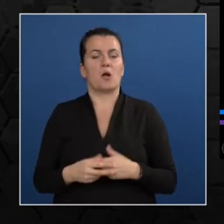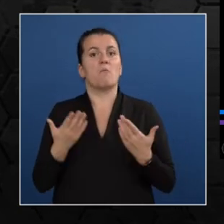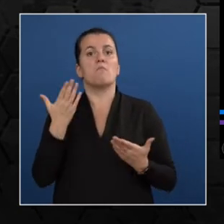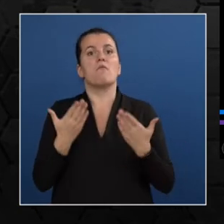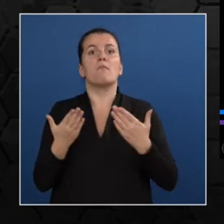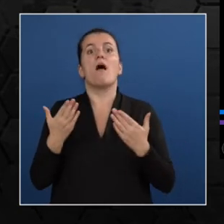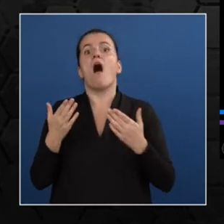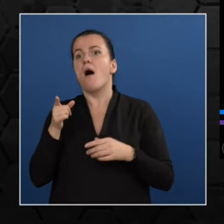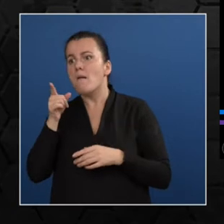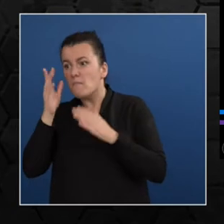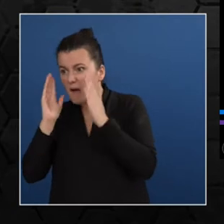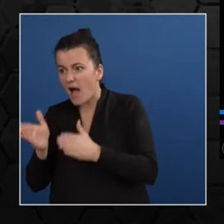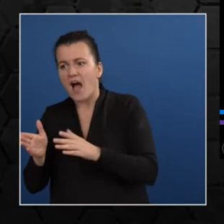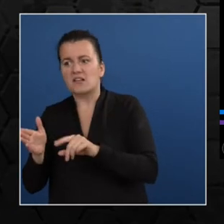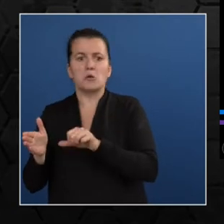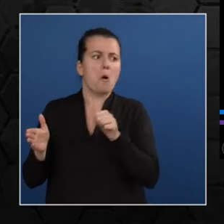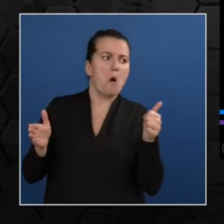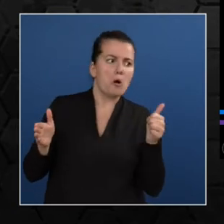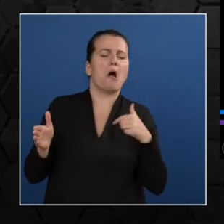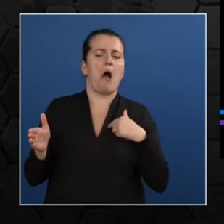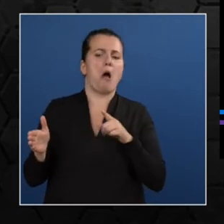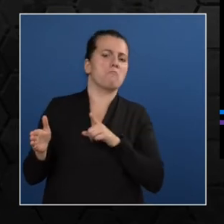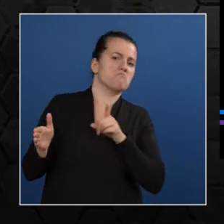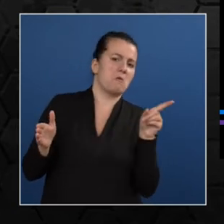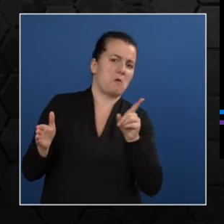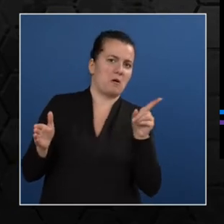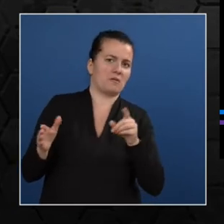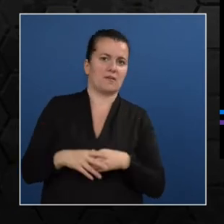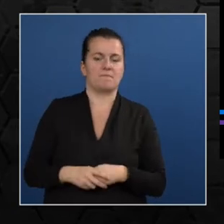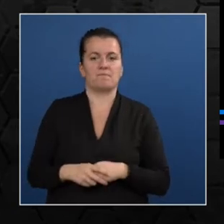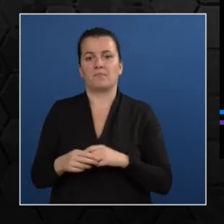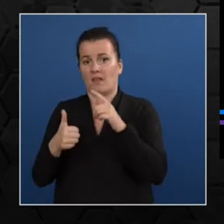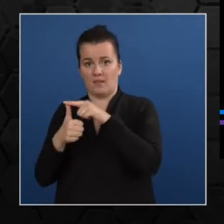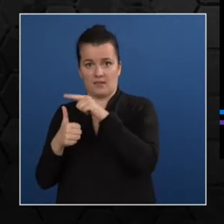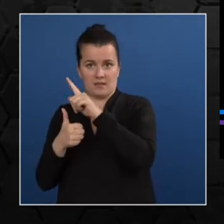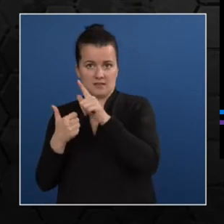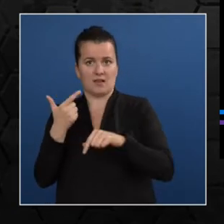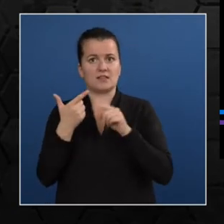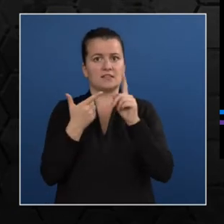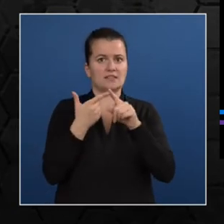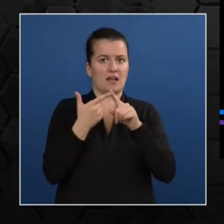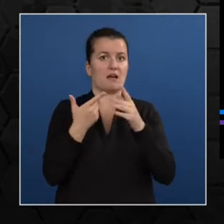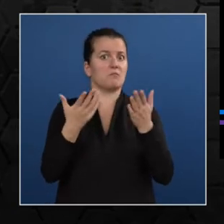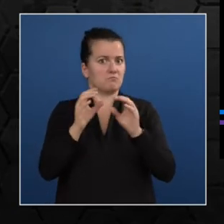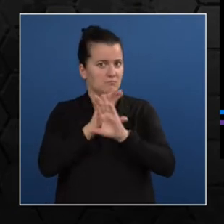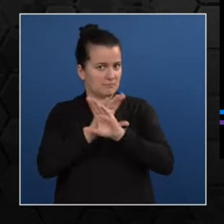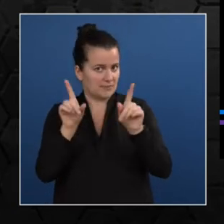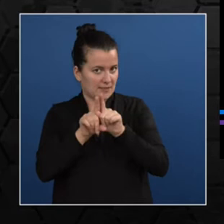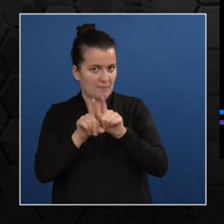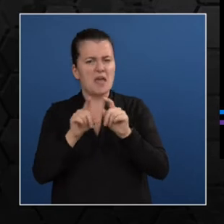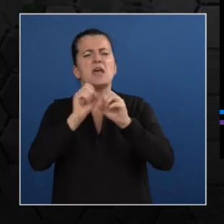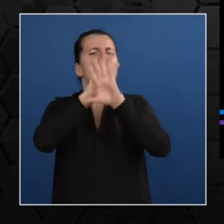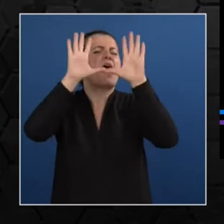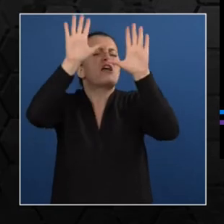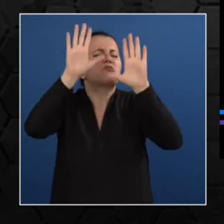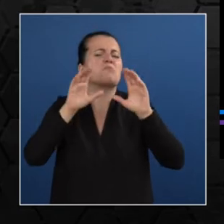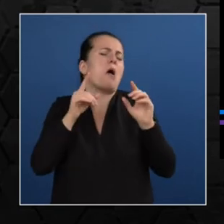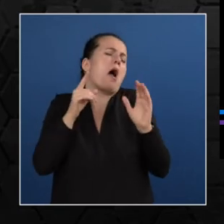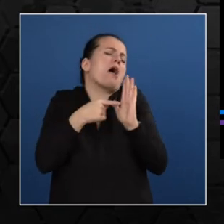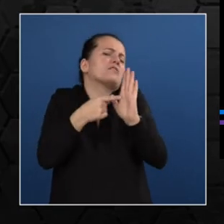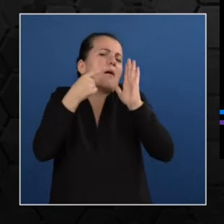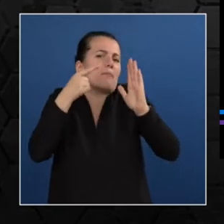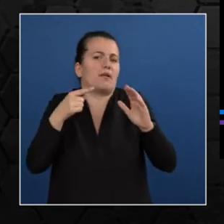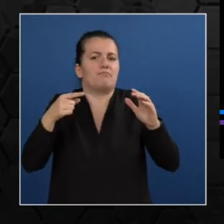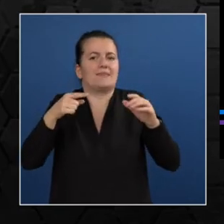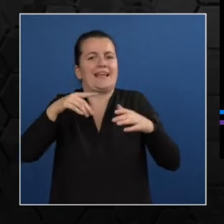Now, let us look at the qualitative or the quantitative factor for this. Let us assume that this is the network architecture for a particular town